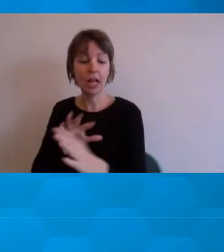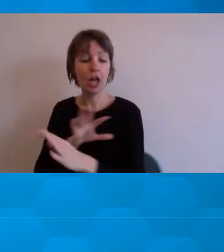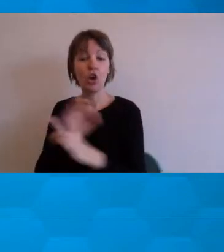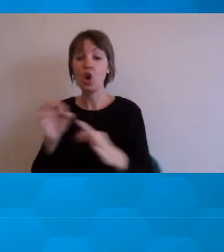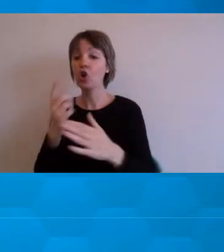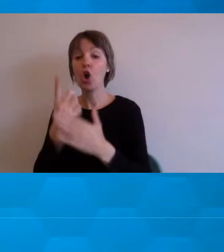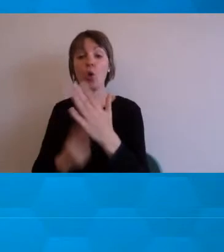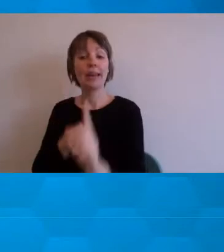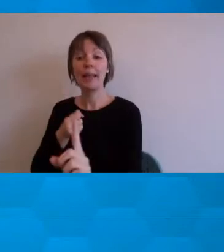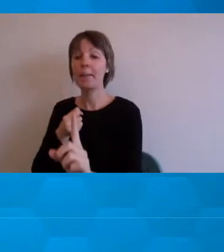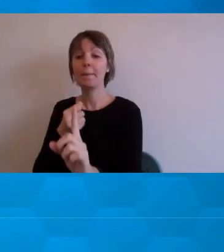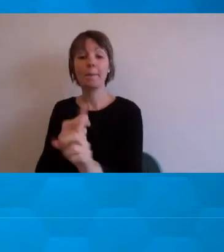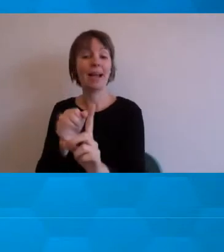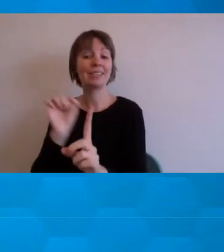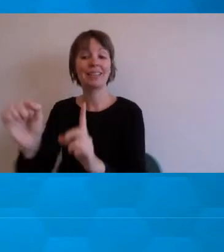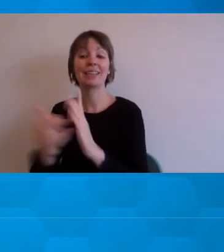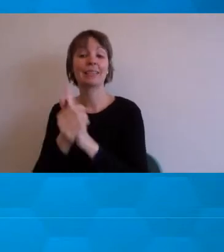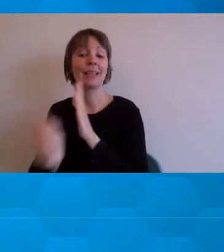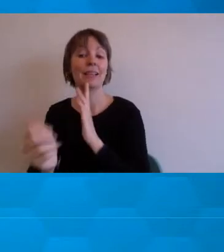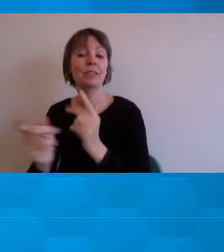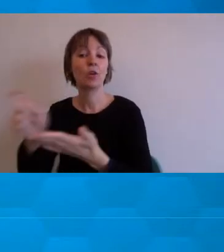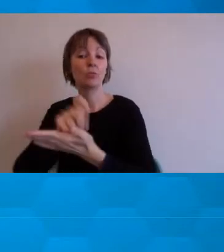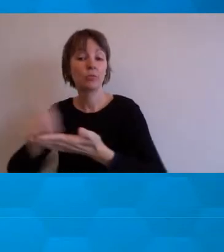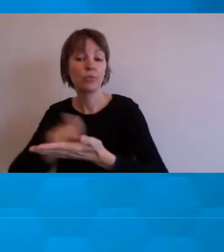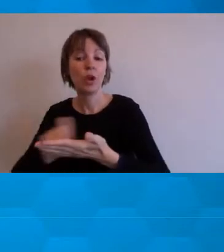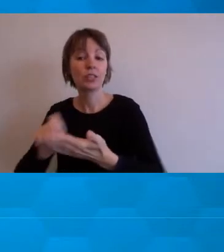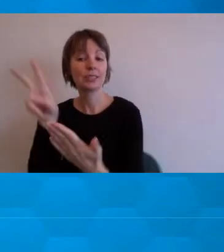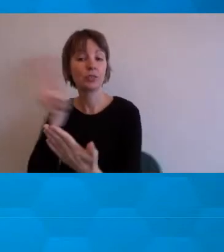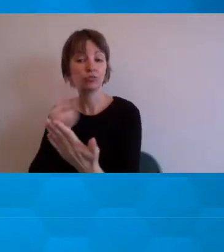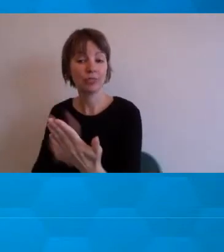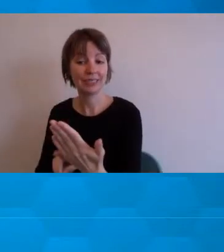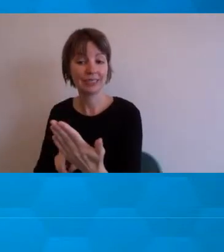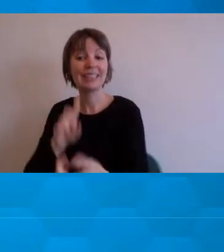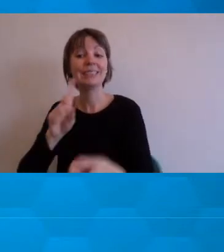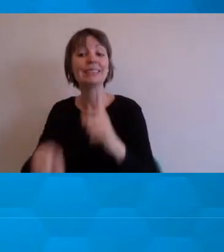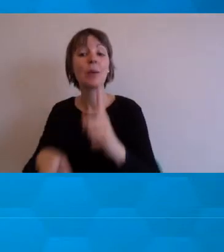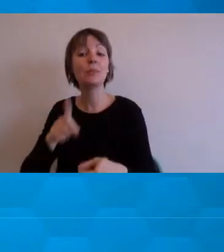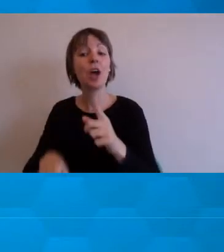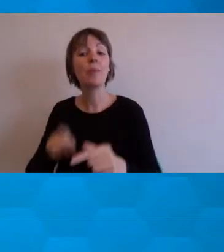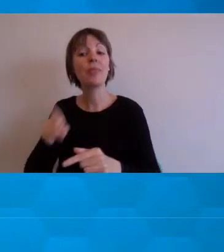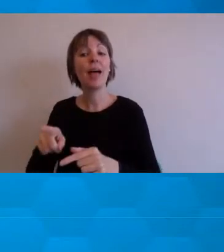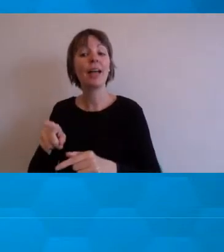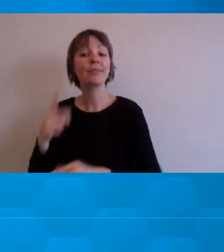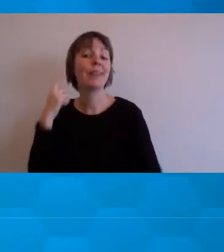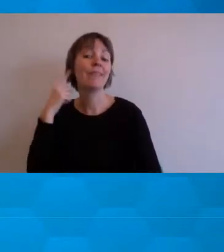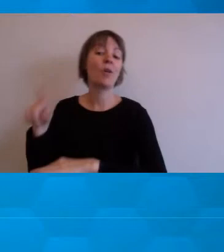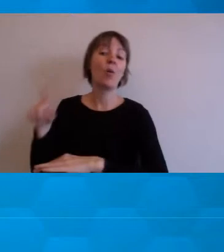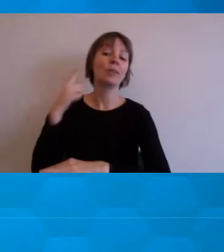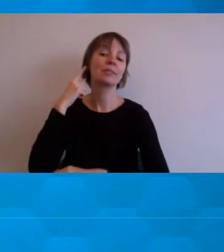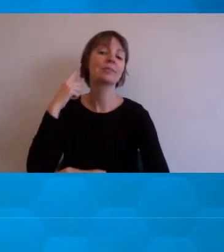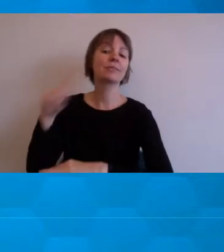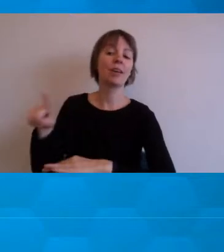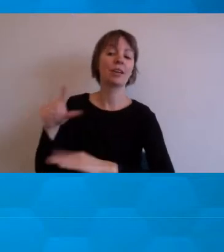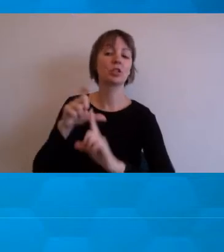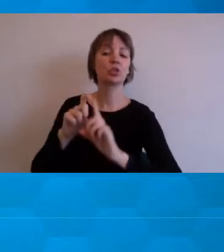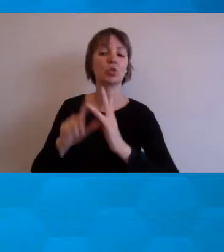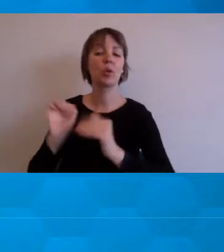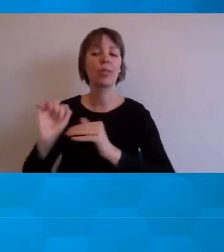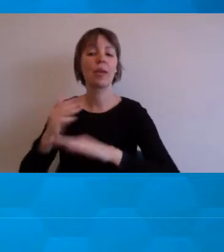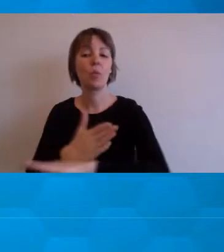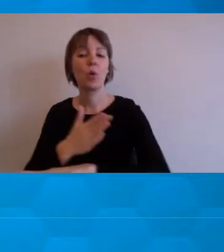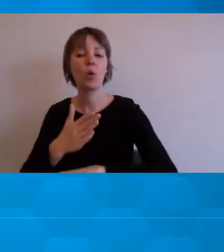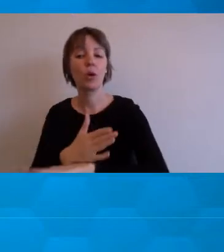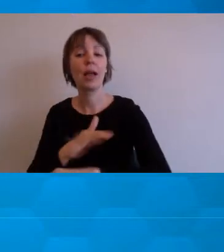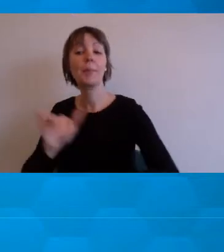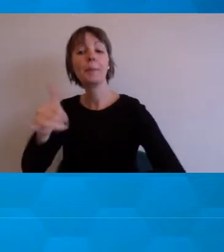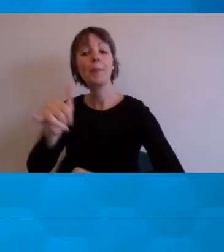just see it through spelling. You may see task avoidance. You may see working memory when you're in collaborates or tutorials, you may see